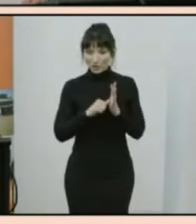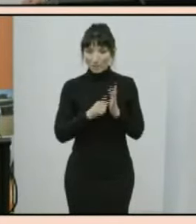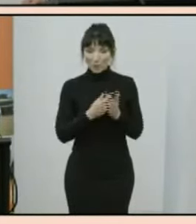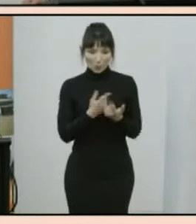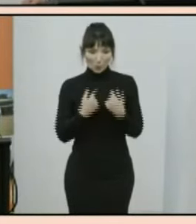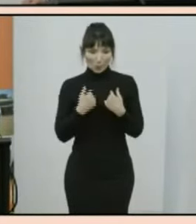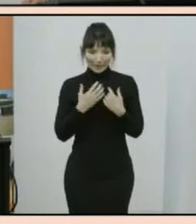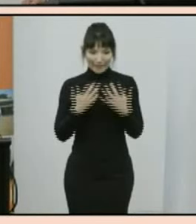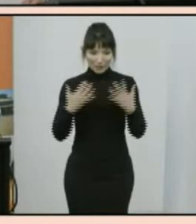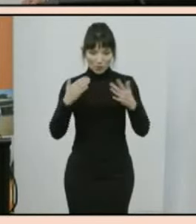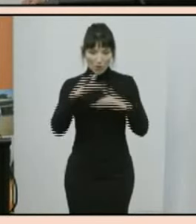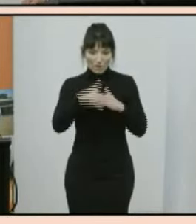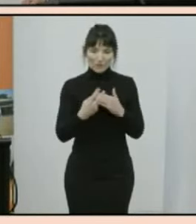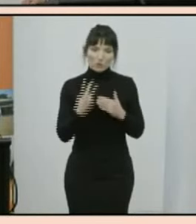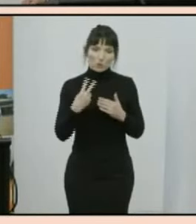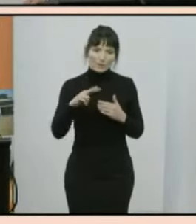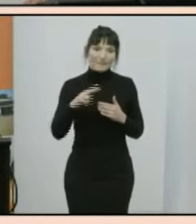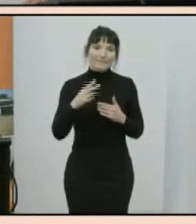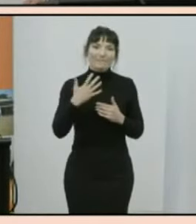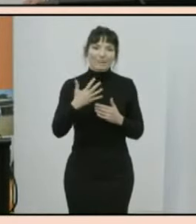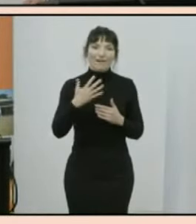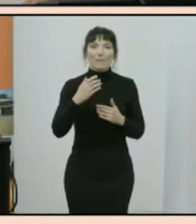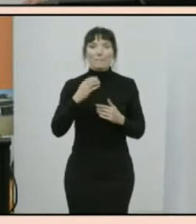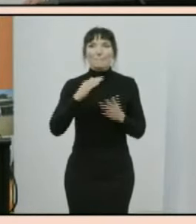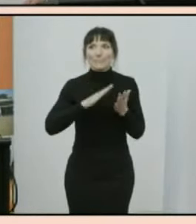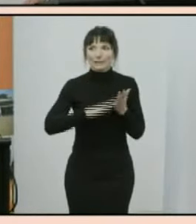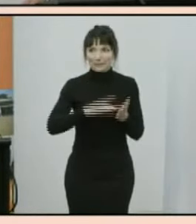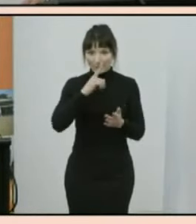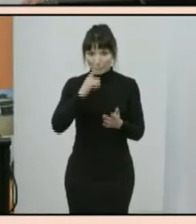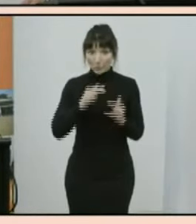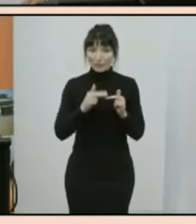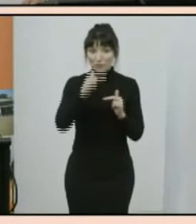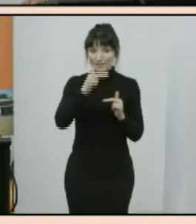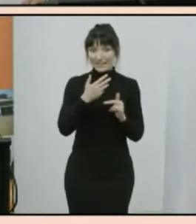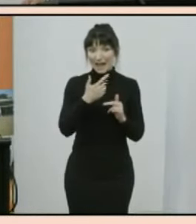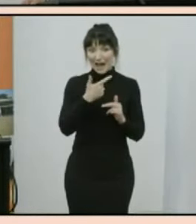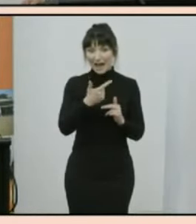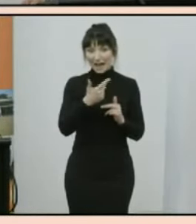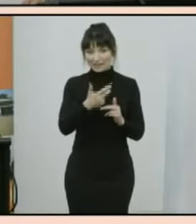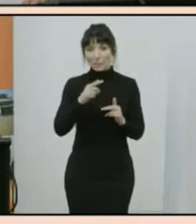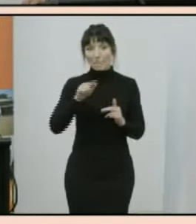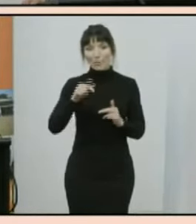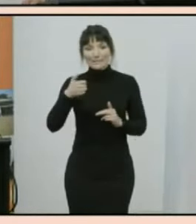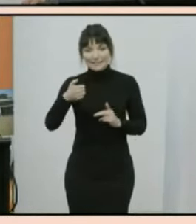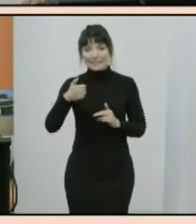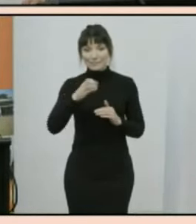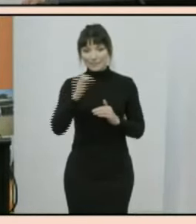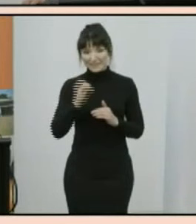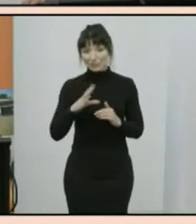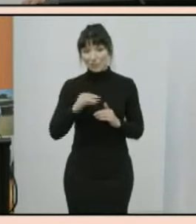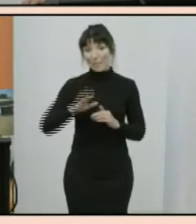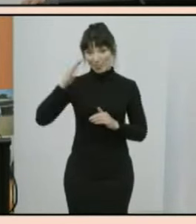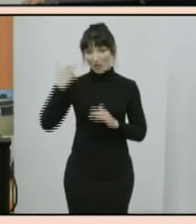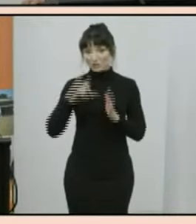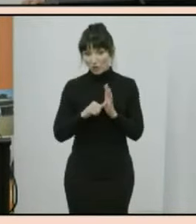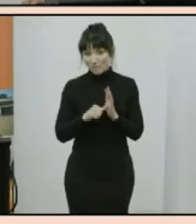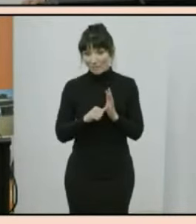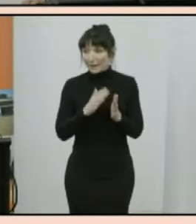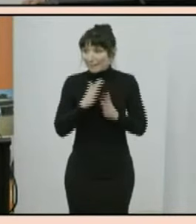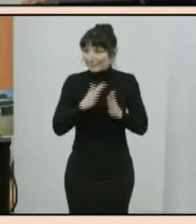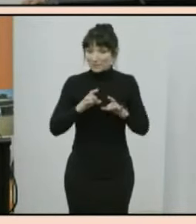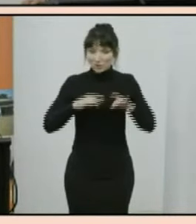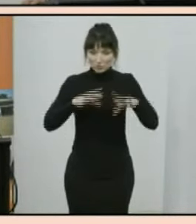this is an increase of 8.6 percent since 2016. australia has more than doubled its